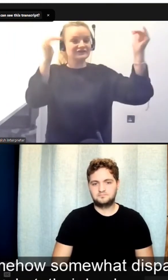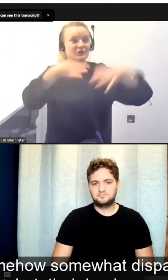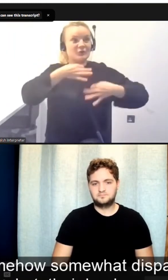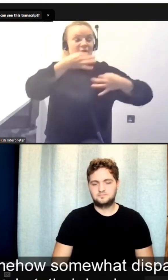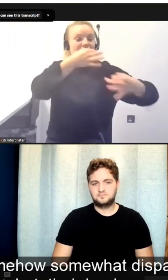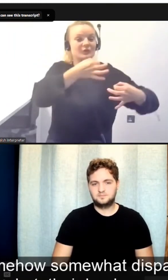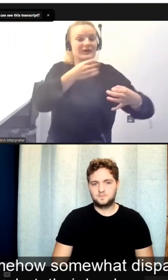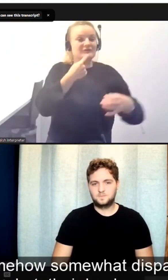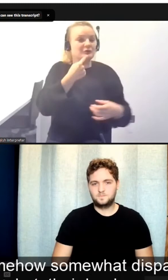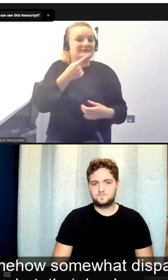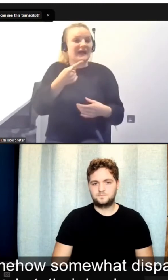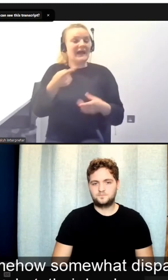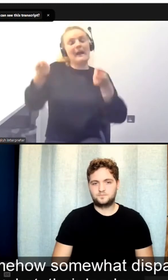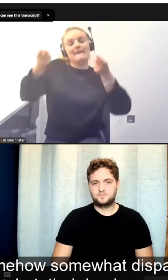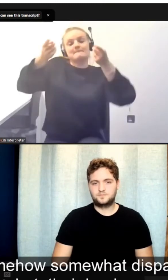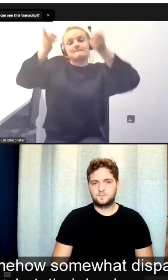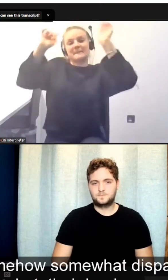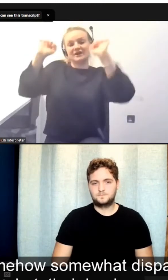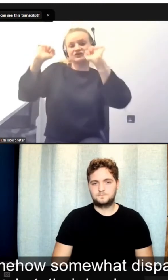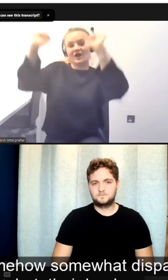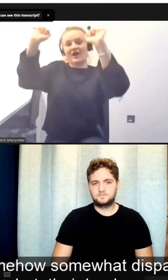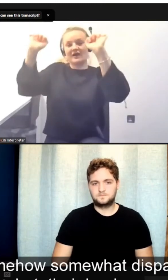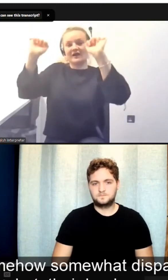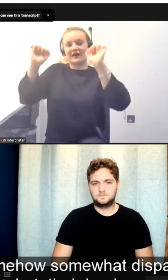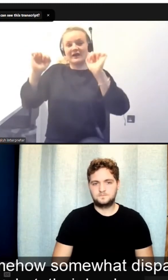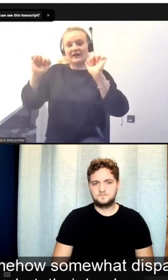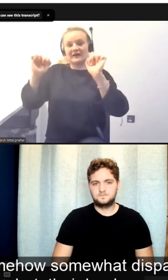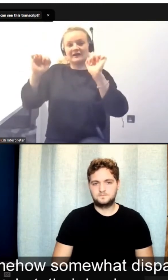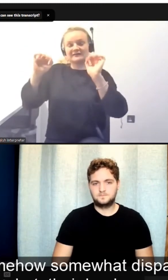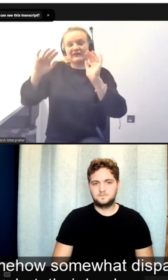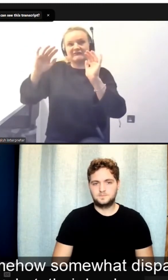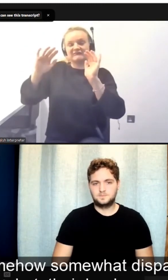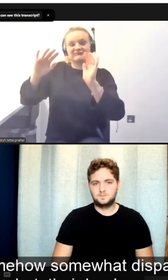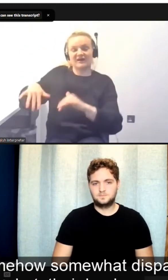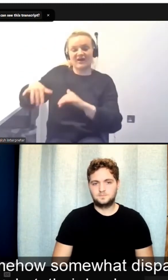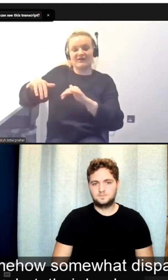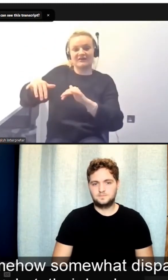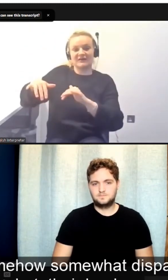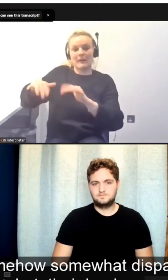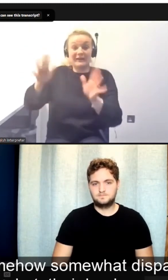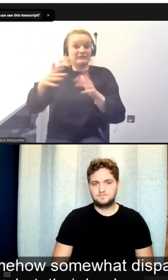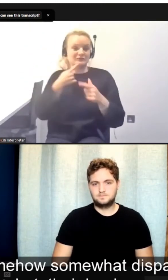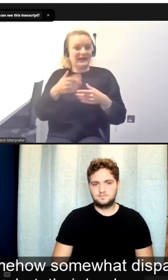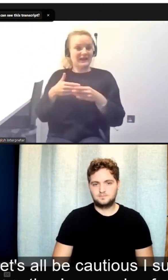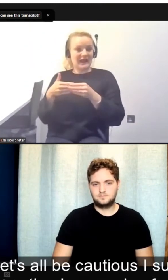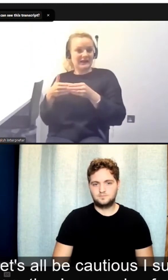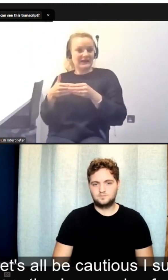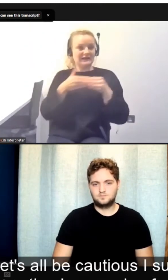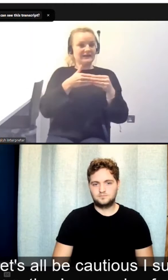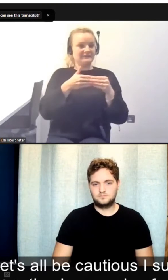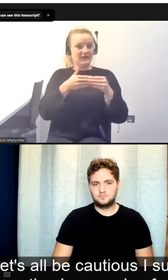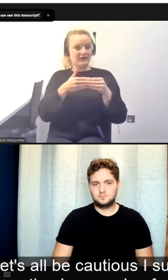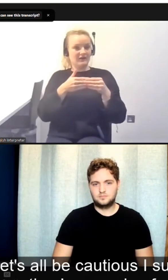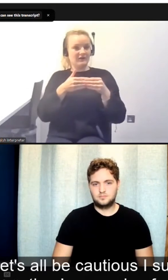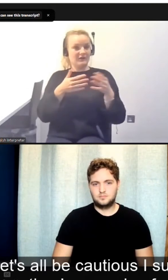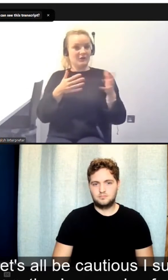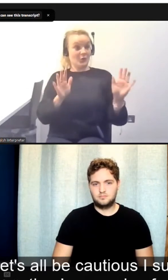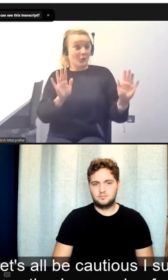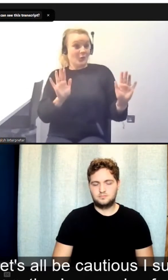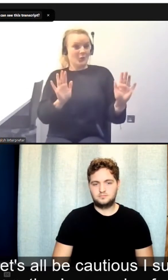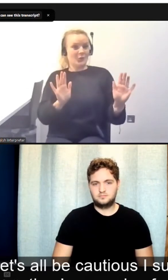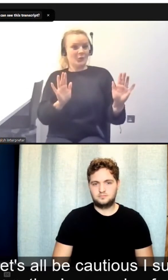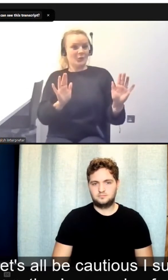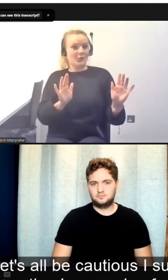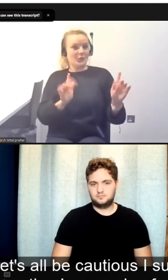somebody a manager is somehow somewhat disparaging. And to call somebody, well, they're a leader is, of course, that's more